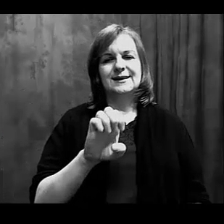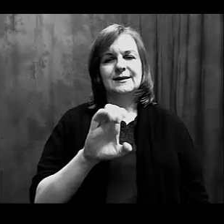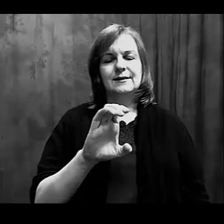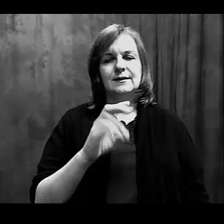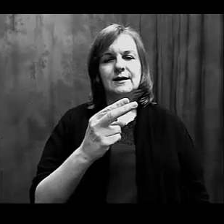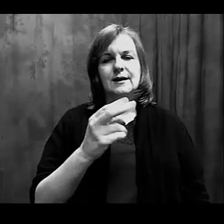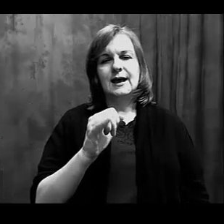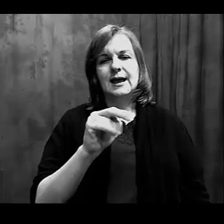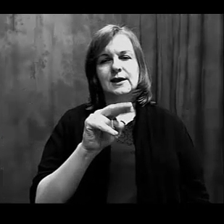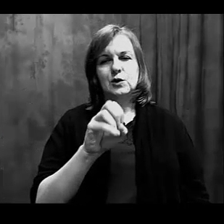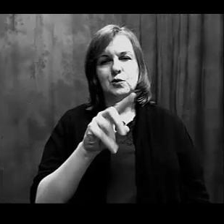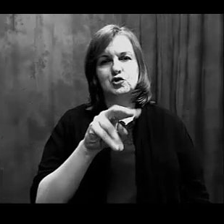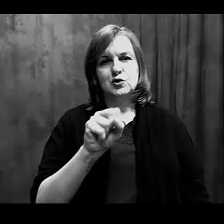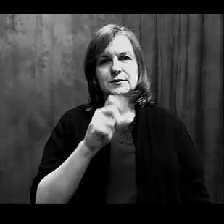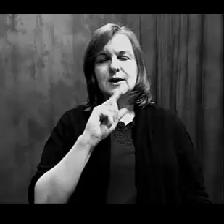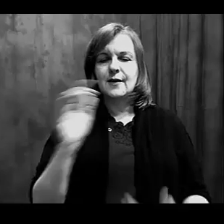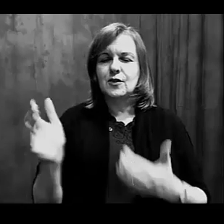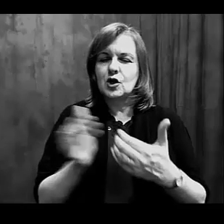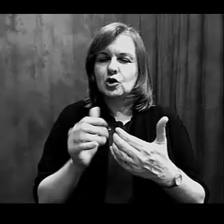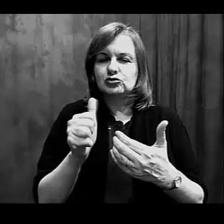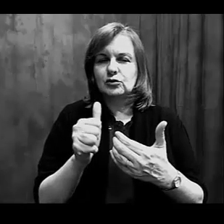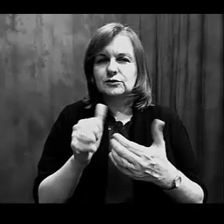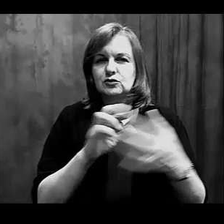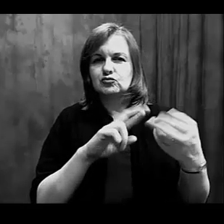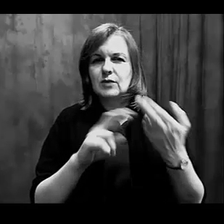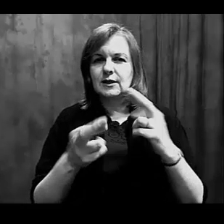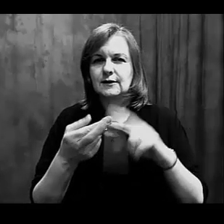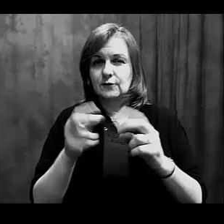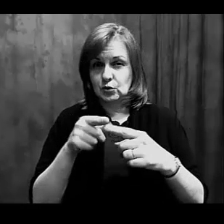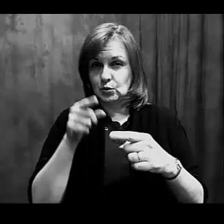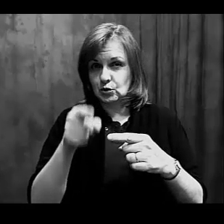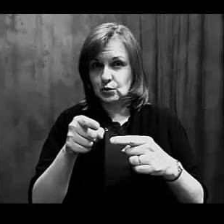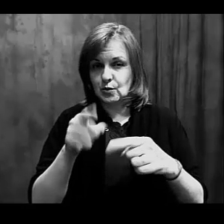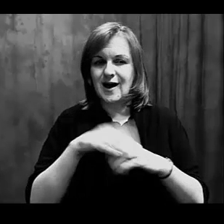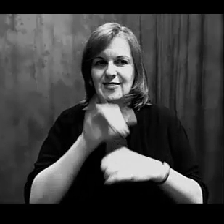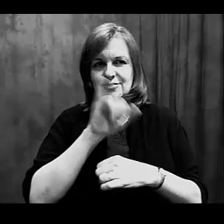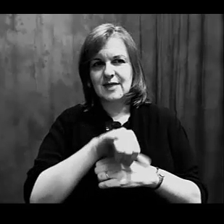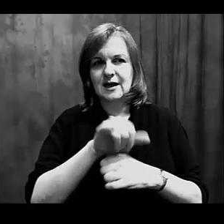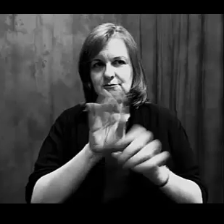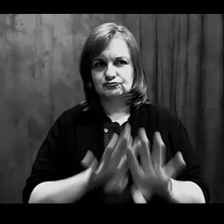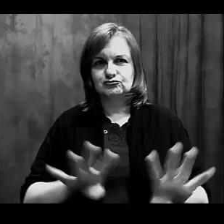The echinoderm is your closest relative on this tree.